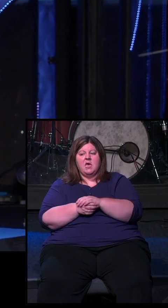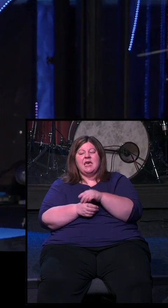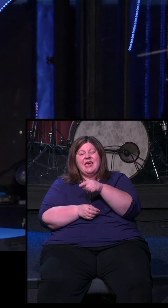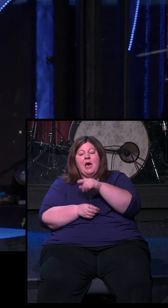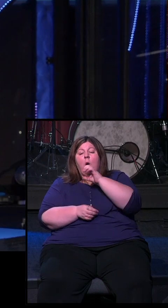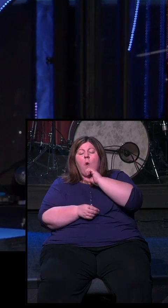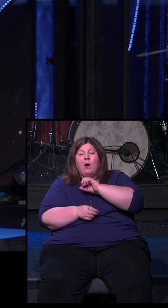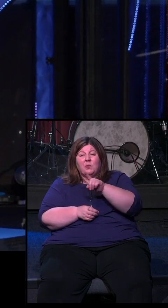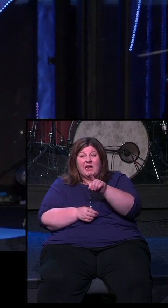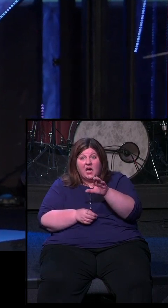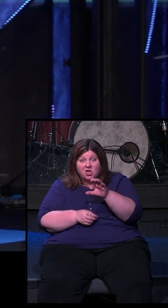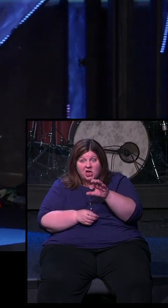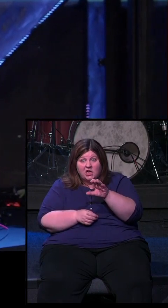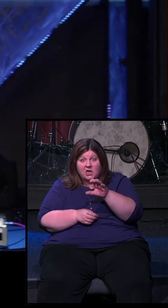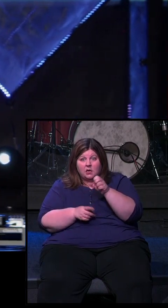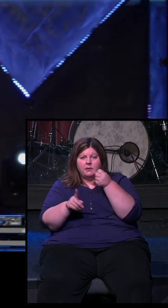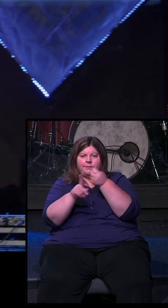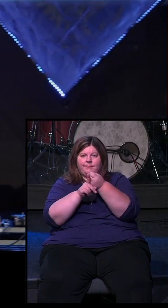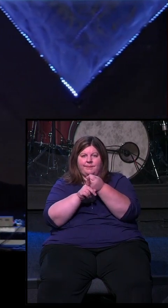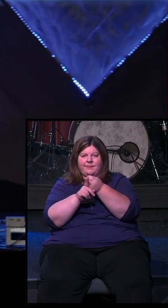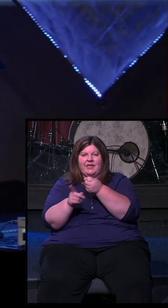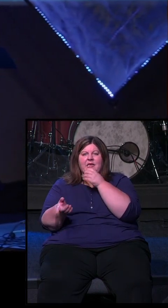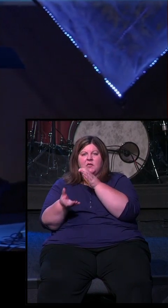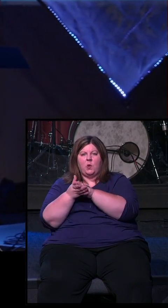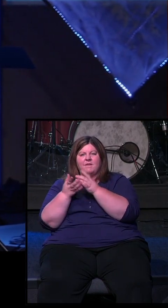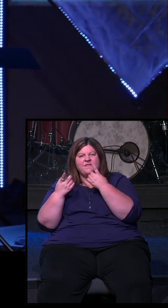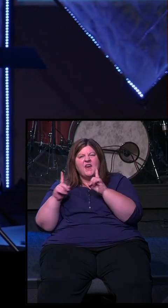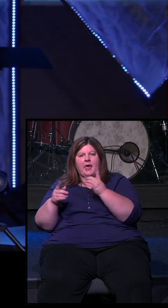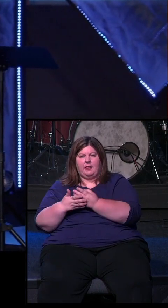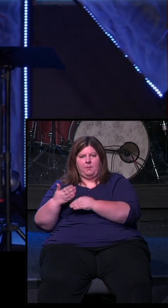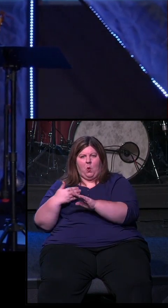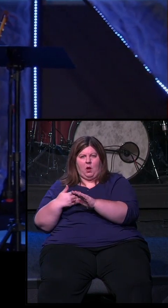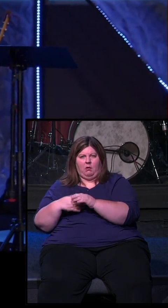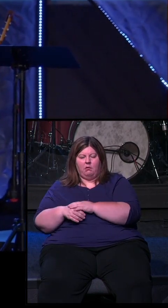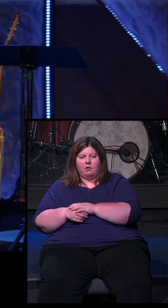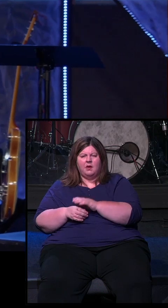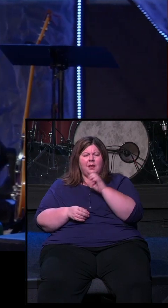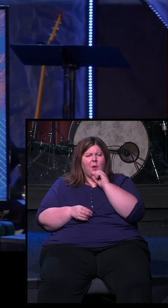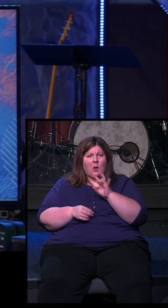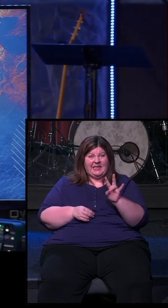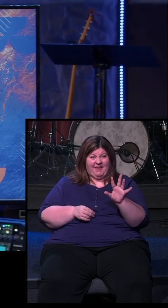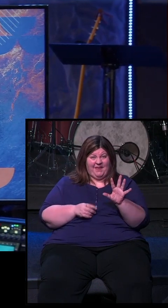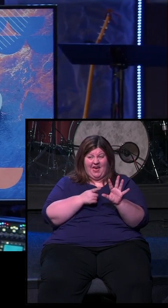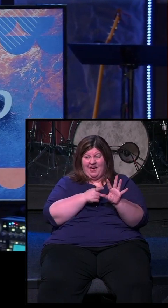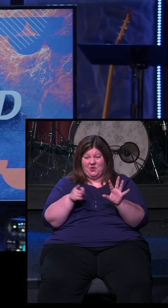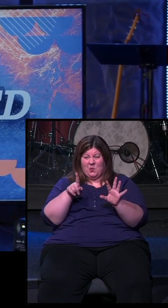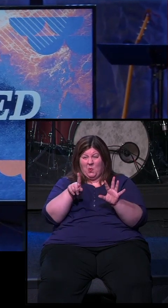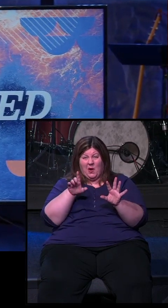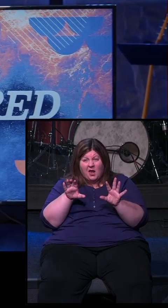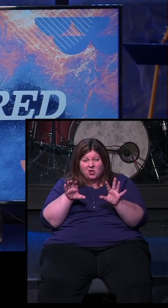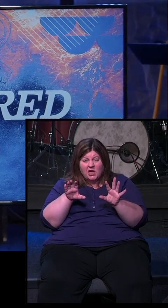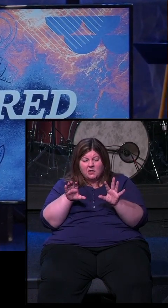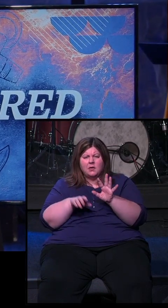100 years old, that's when Sarah finally gave birth to Isaac. So from 75 years old to 100 years old,